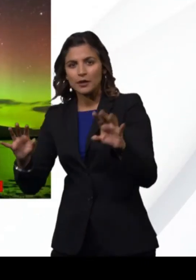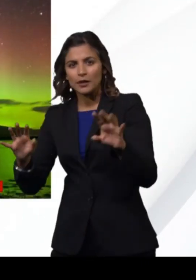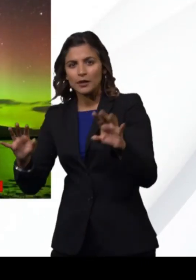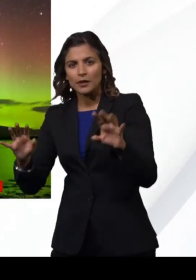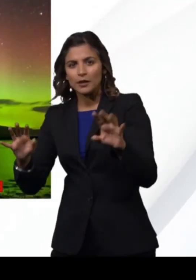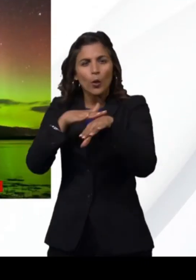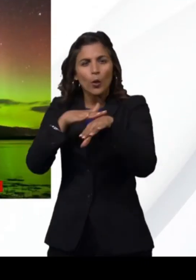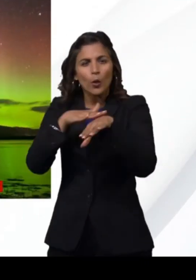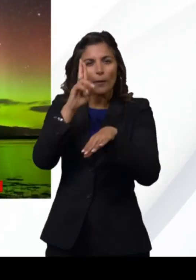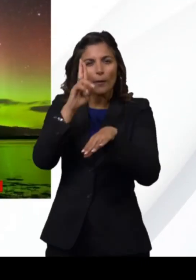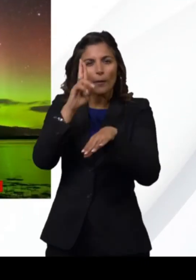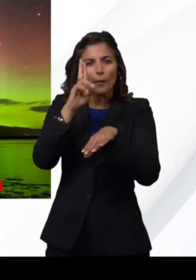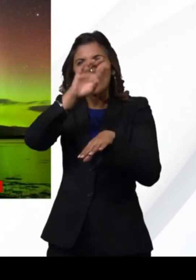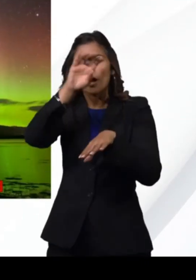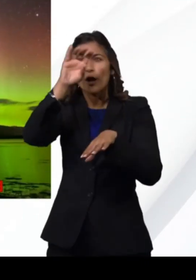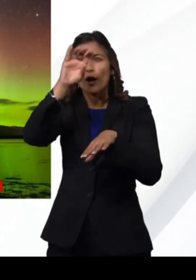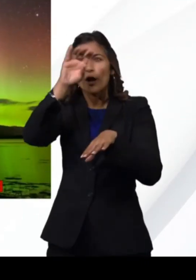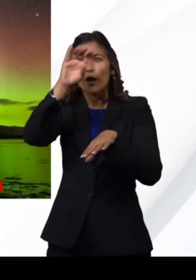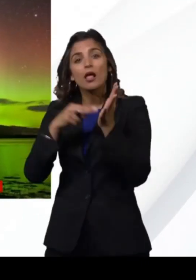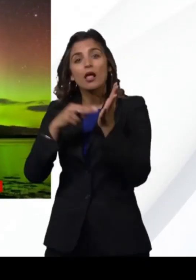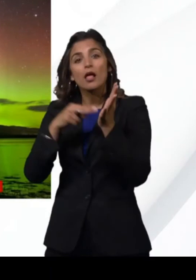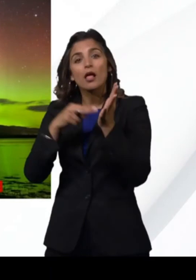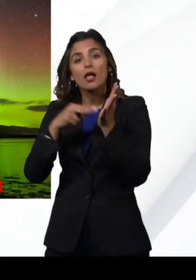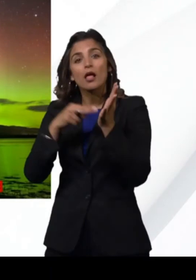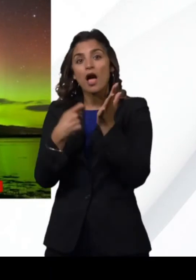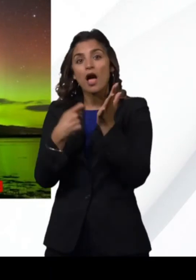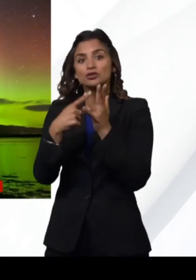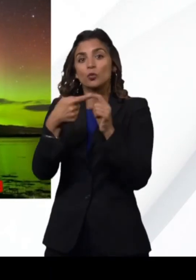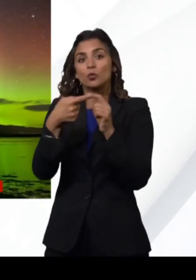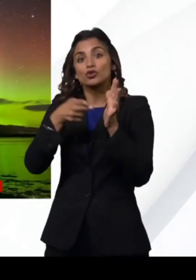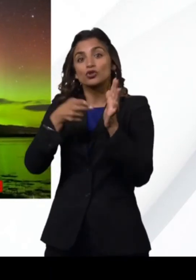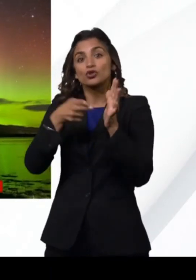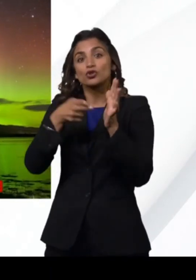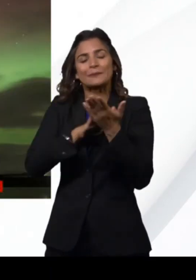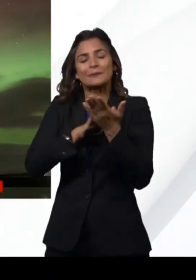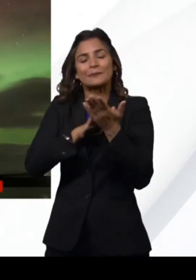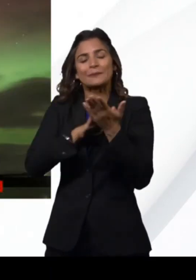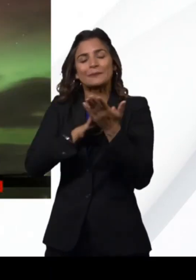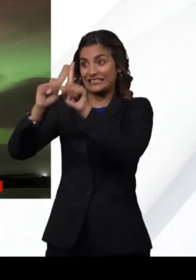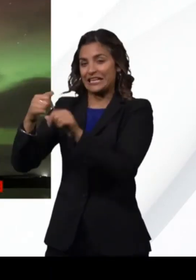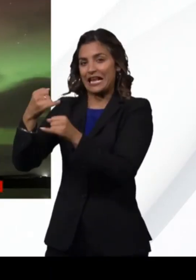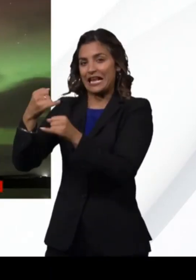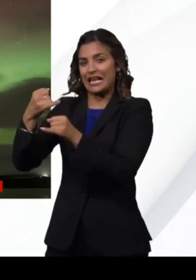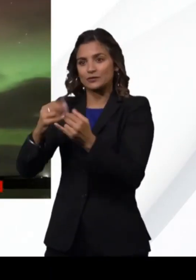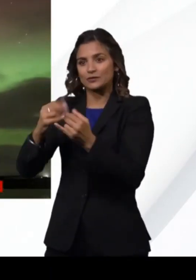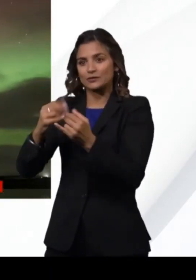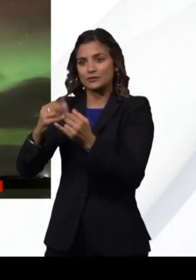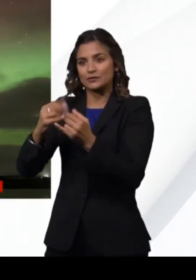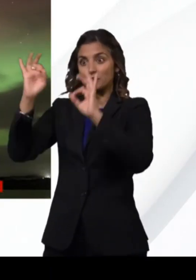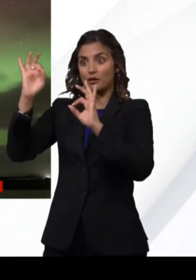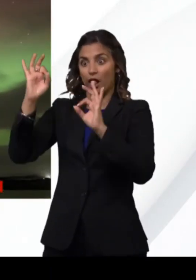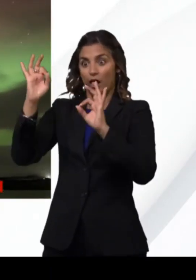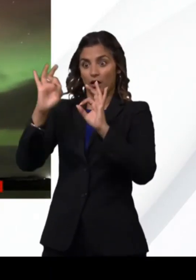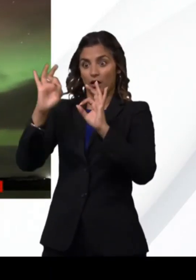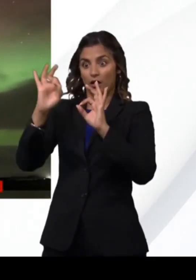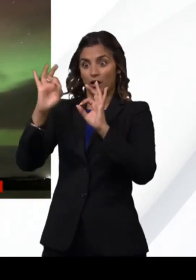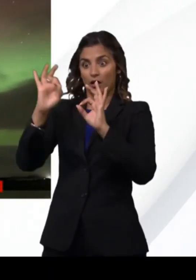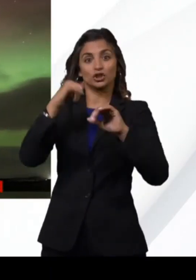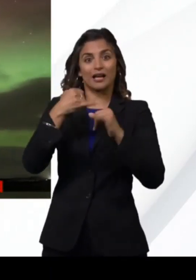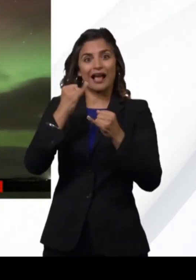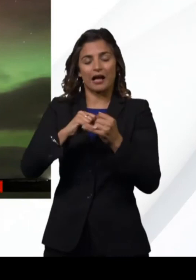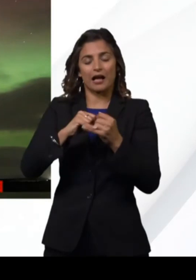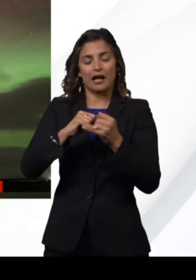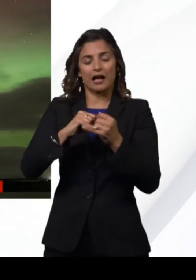purpley colours, that's nitrogen. So it's all due to the way that those charged particles are interacting with those gases. They're all